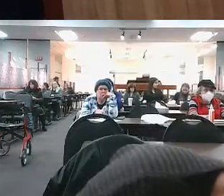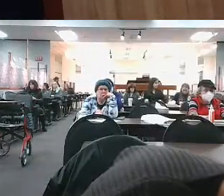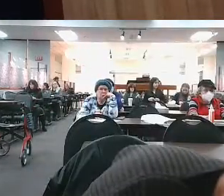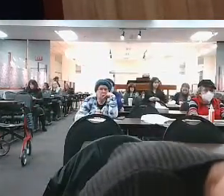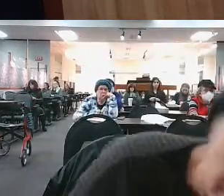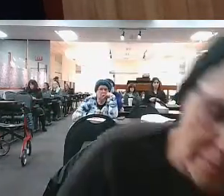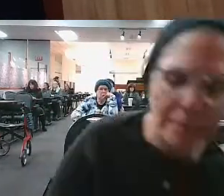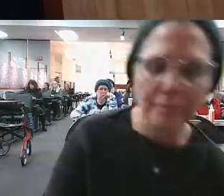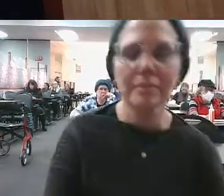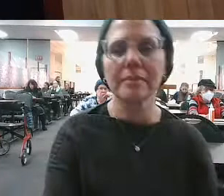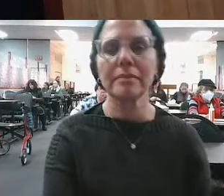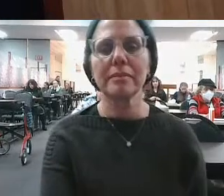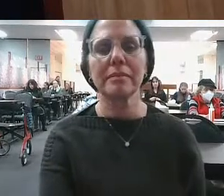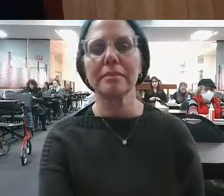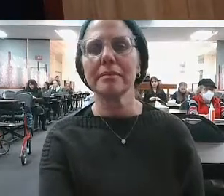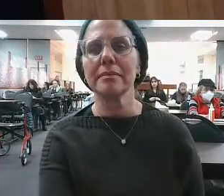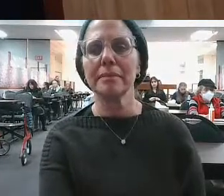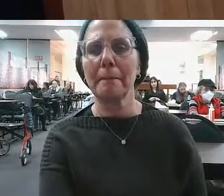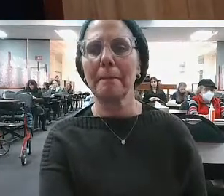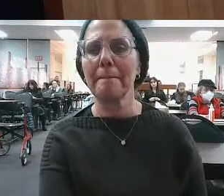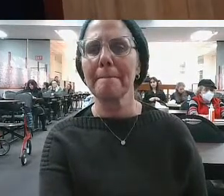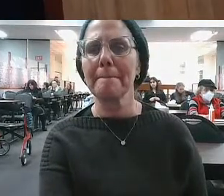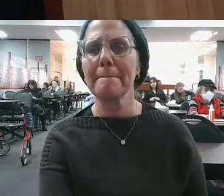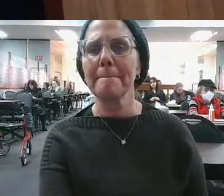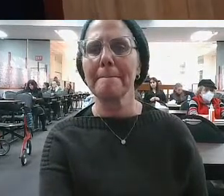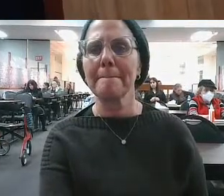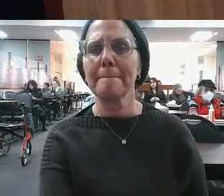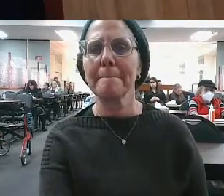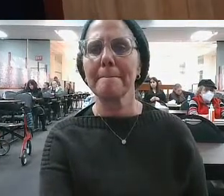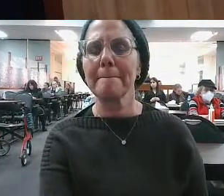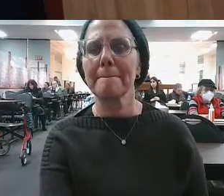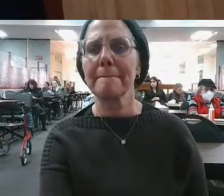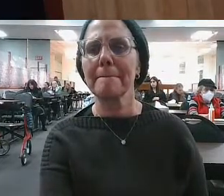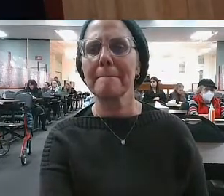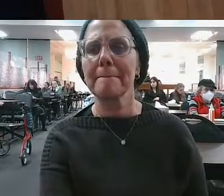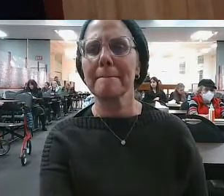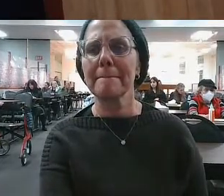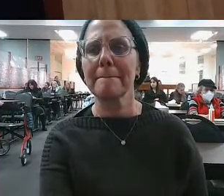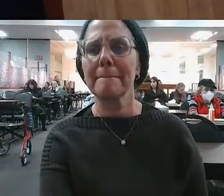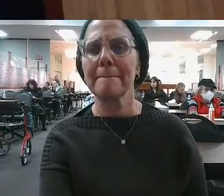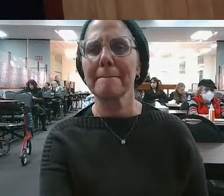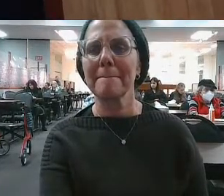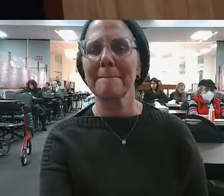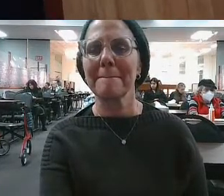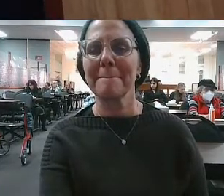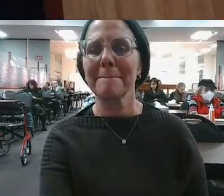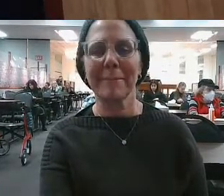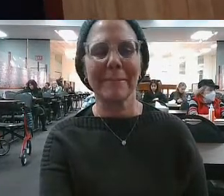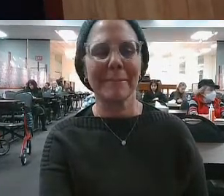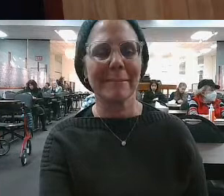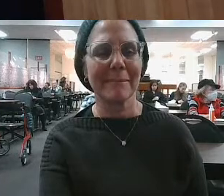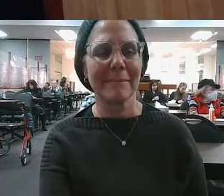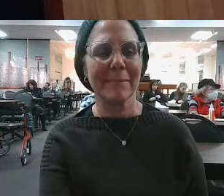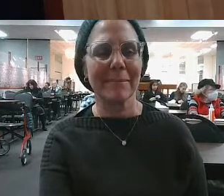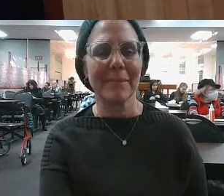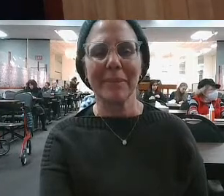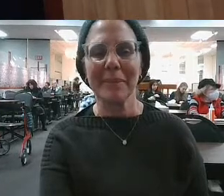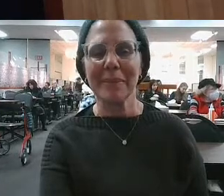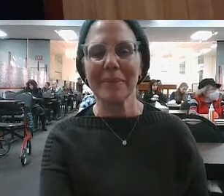source sheet to please join. Now if there are updates to the share, we'll post it on the WhatsApp group in addition to the email. Have a wonderful evening.